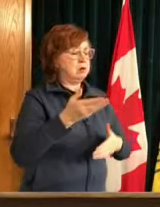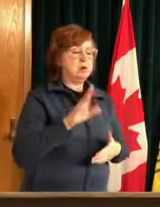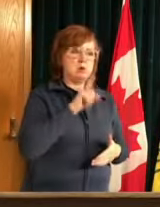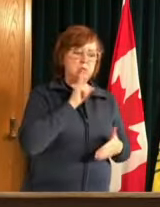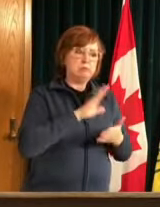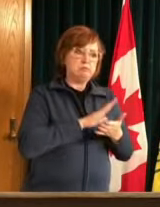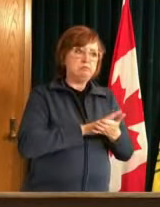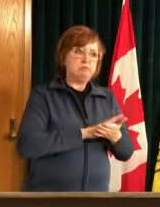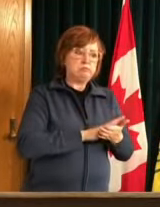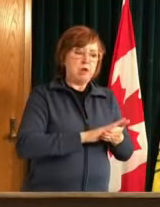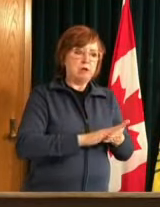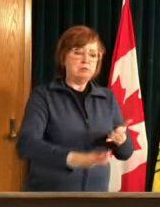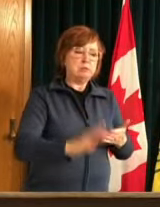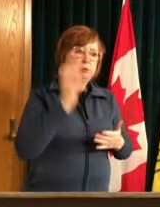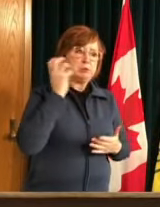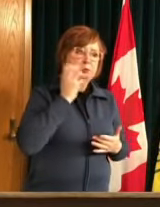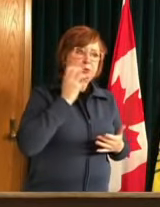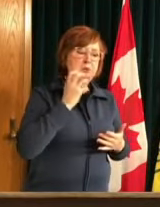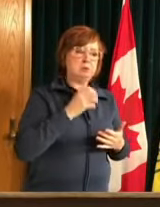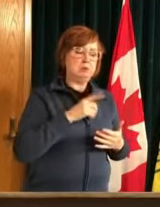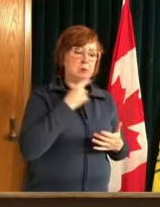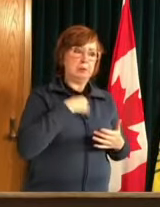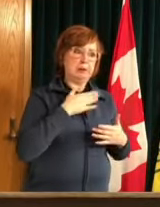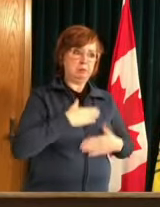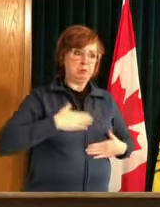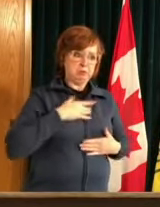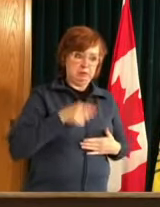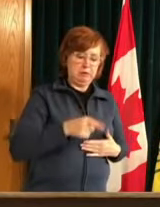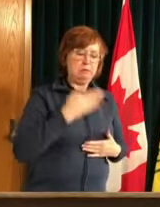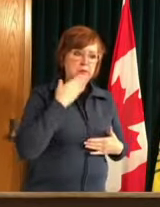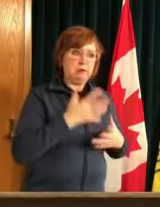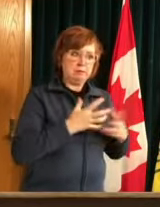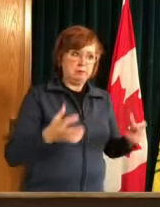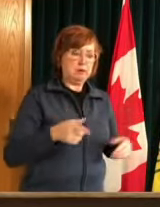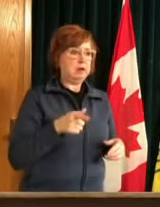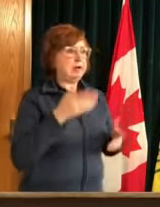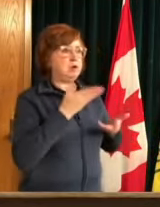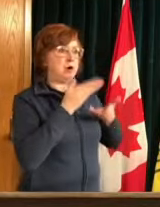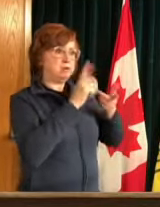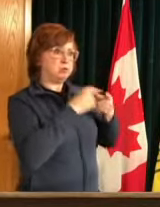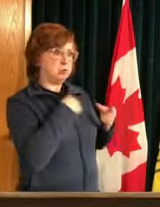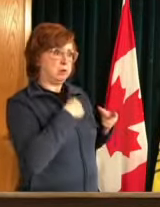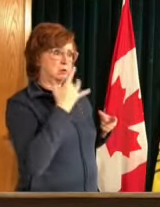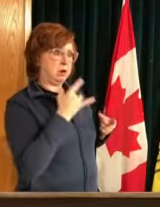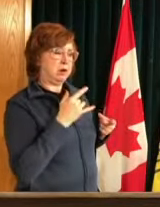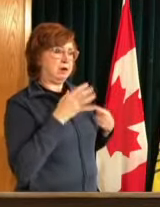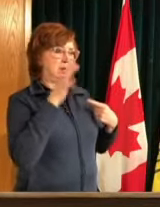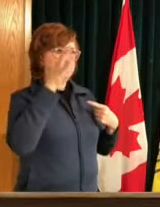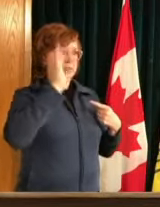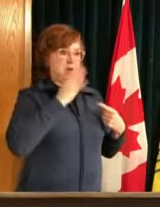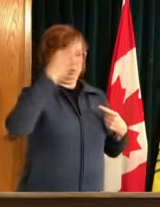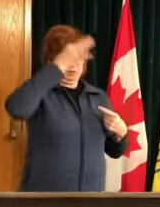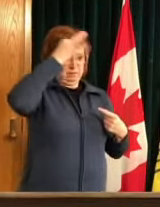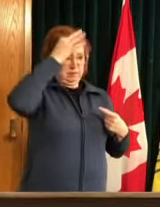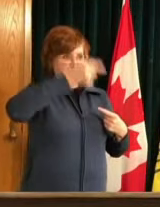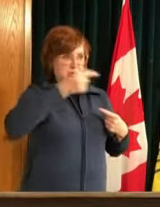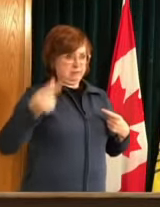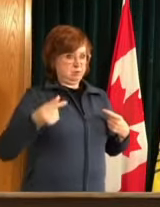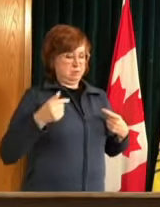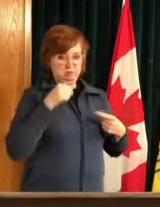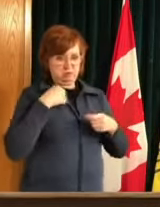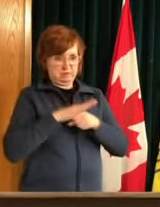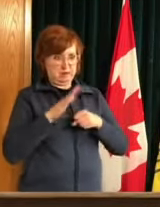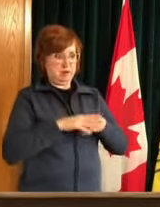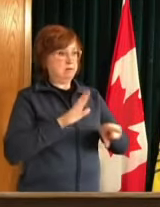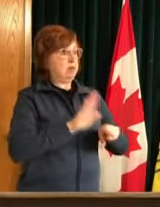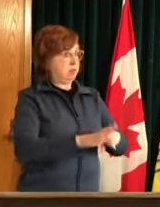this province of that he was only able to make because their federal government has procured enough vaccines for americans